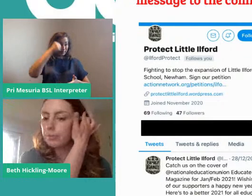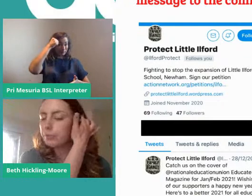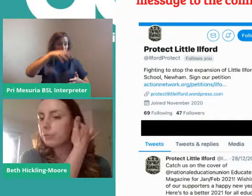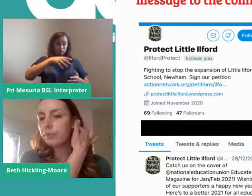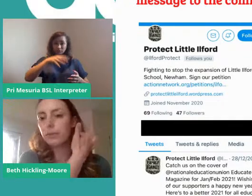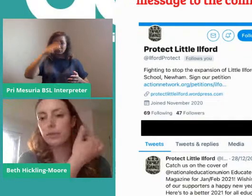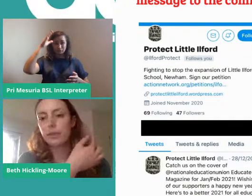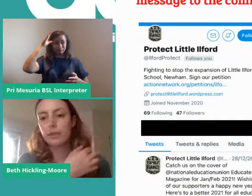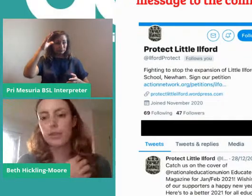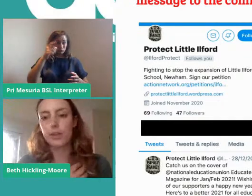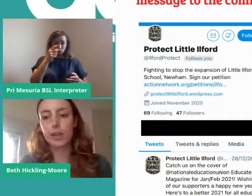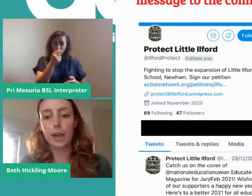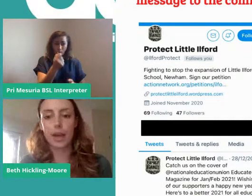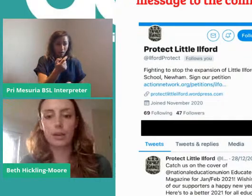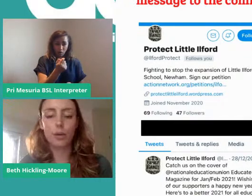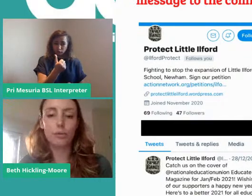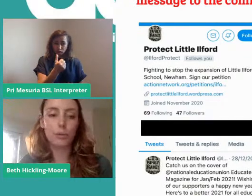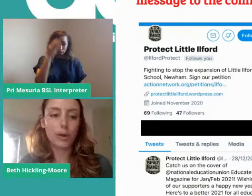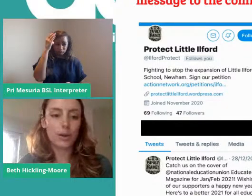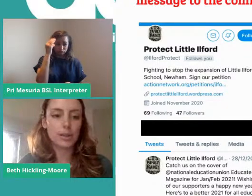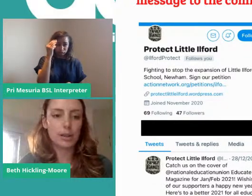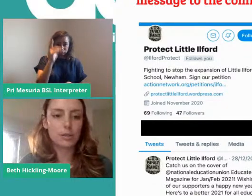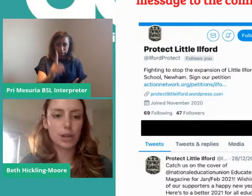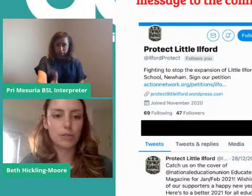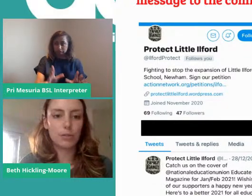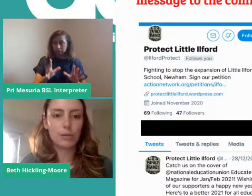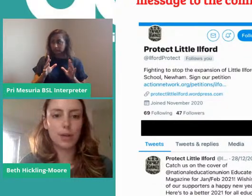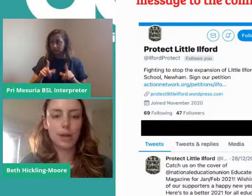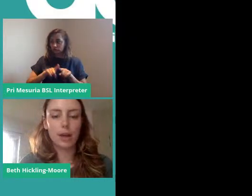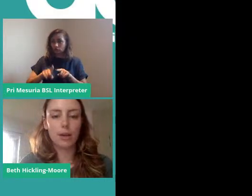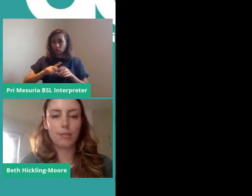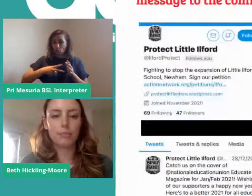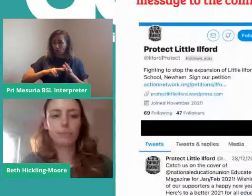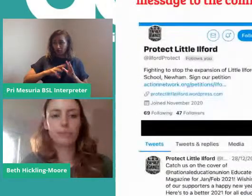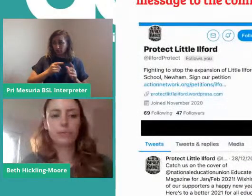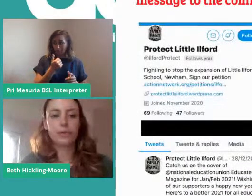the union and of organising in general.